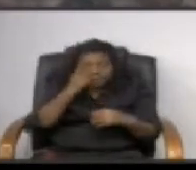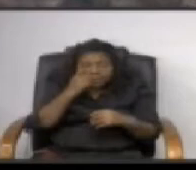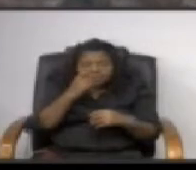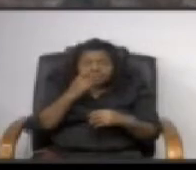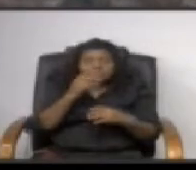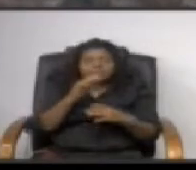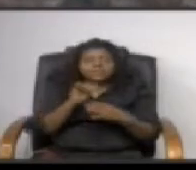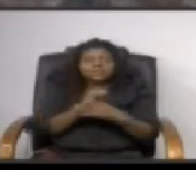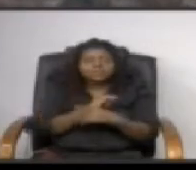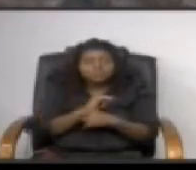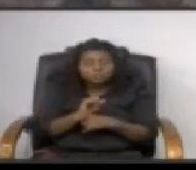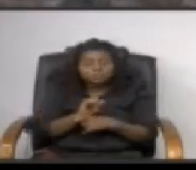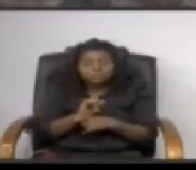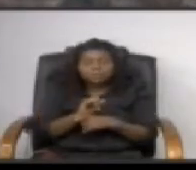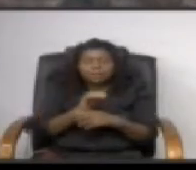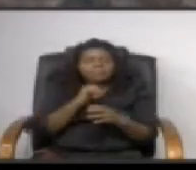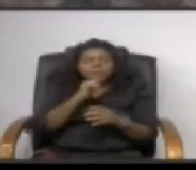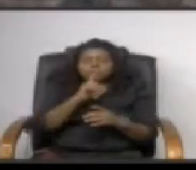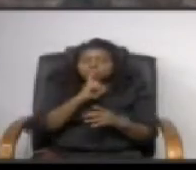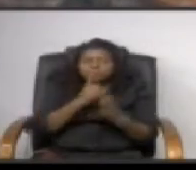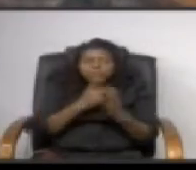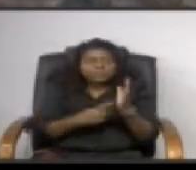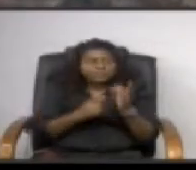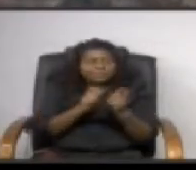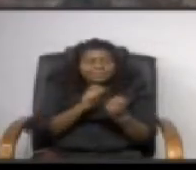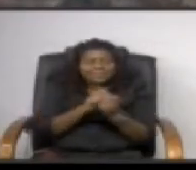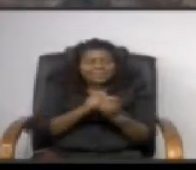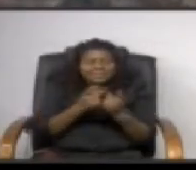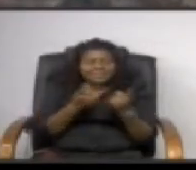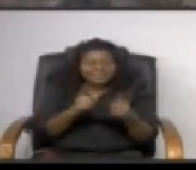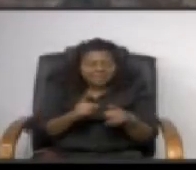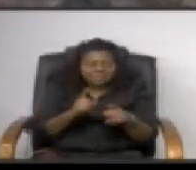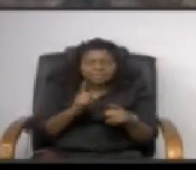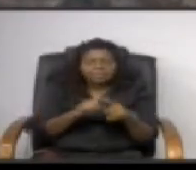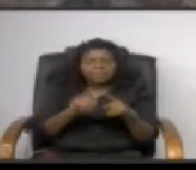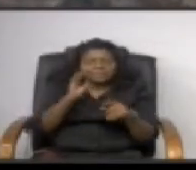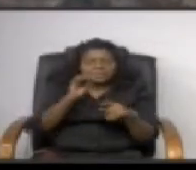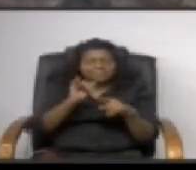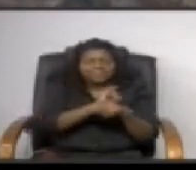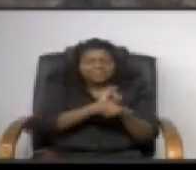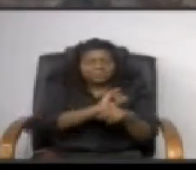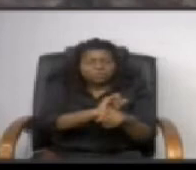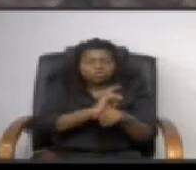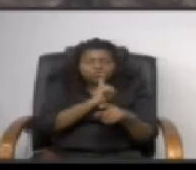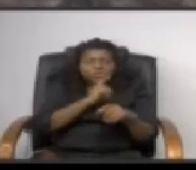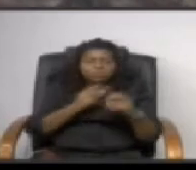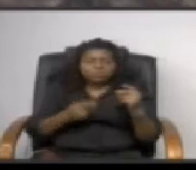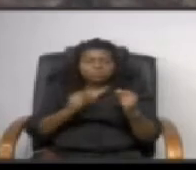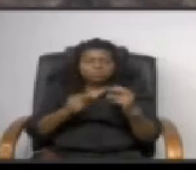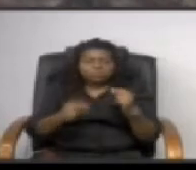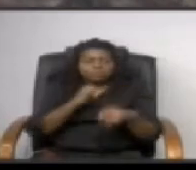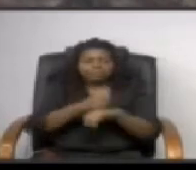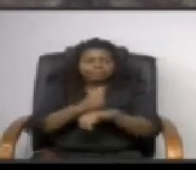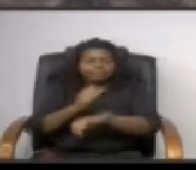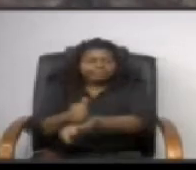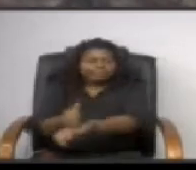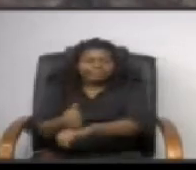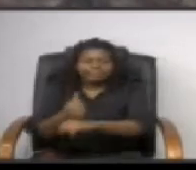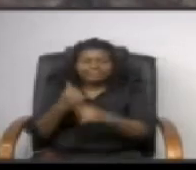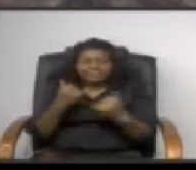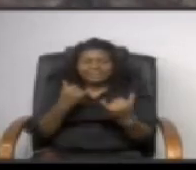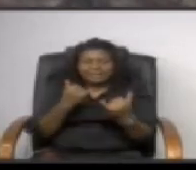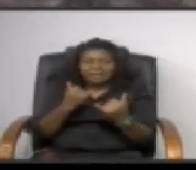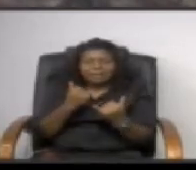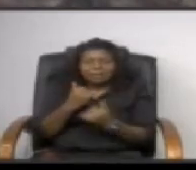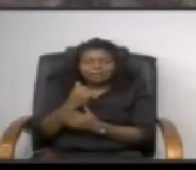industry i mean you could i'm not sure what's going on but it seems like they're trying to make fast track towers um and the